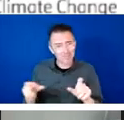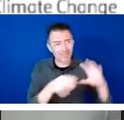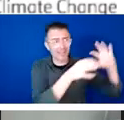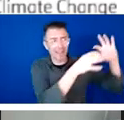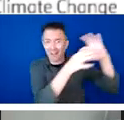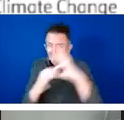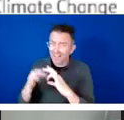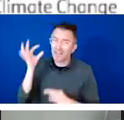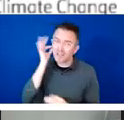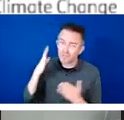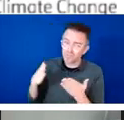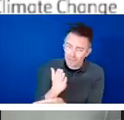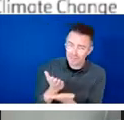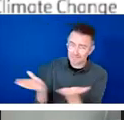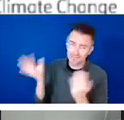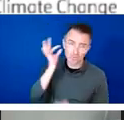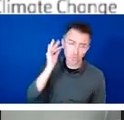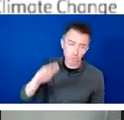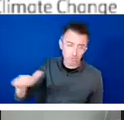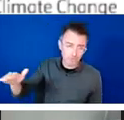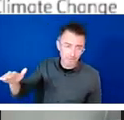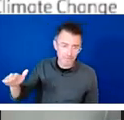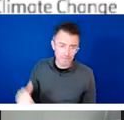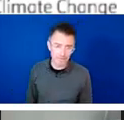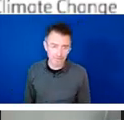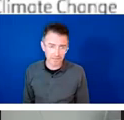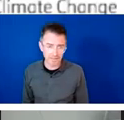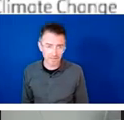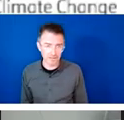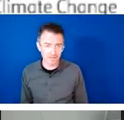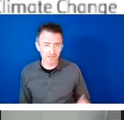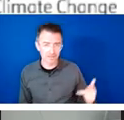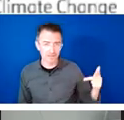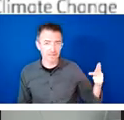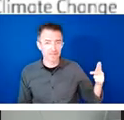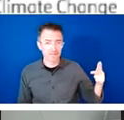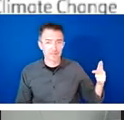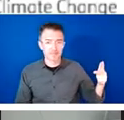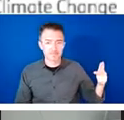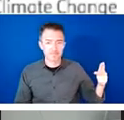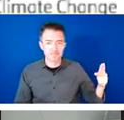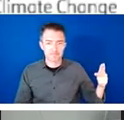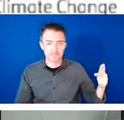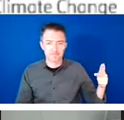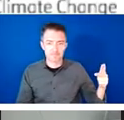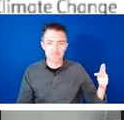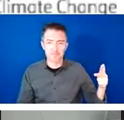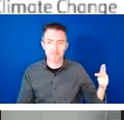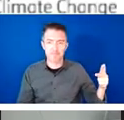commerce islands shows the importance that we give to